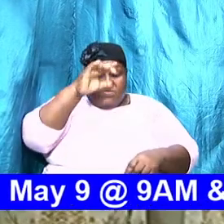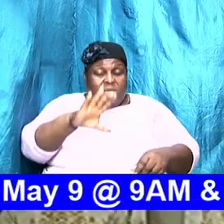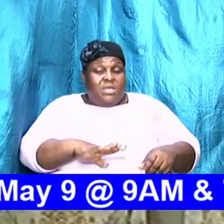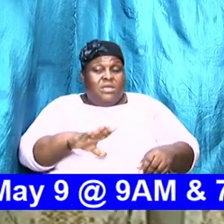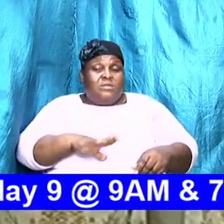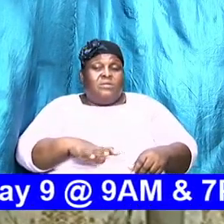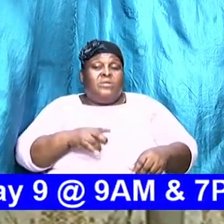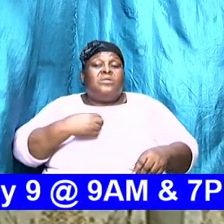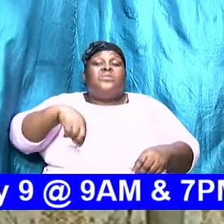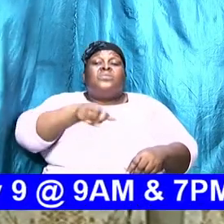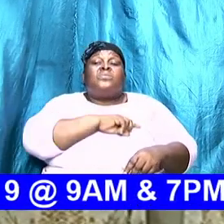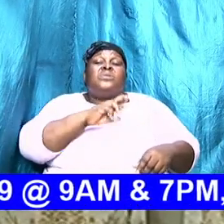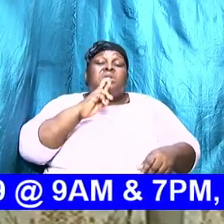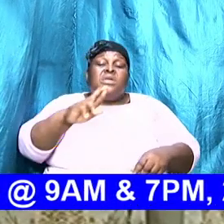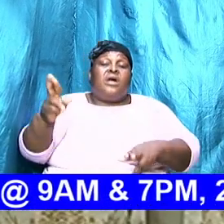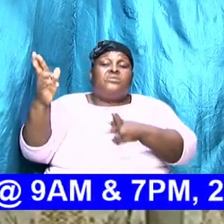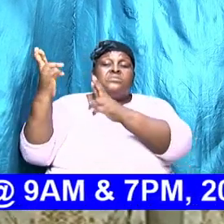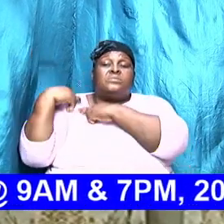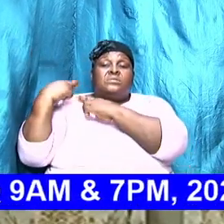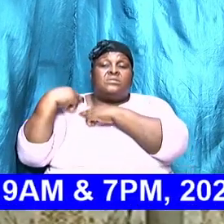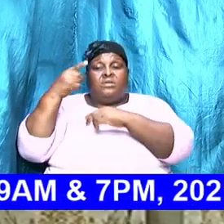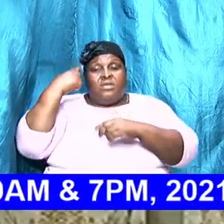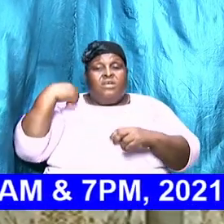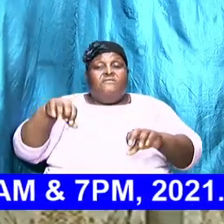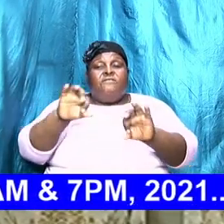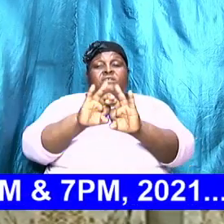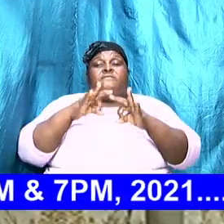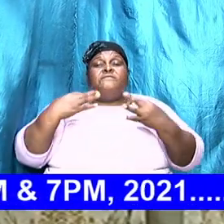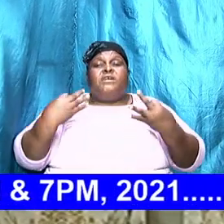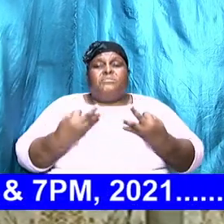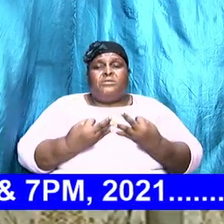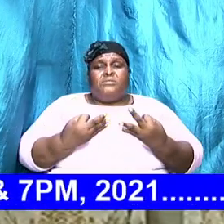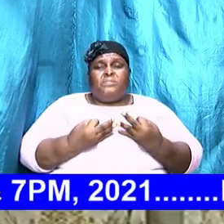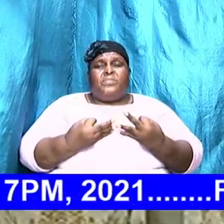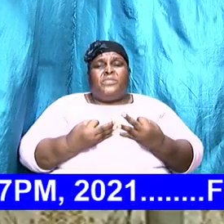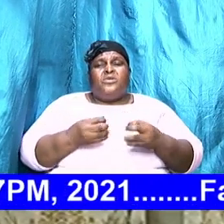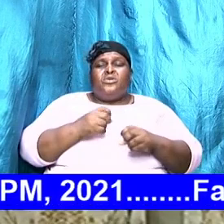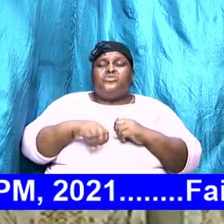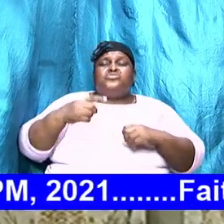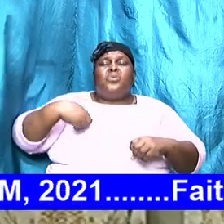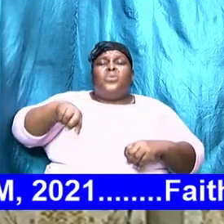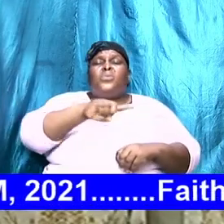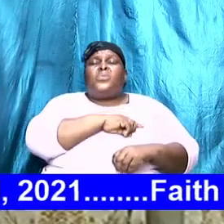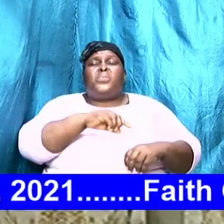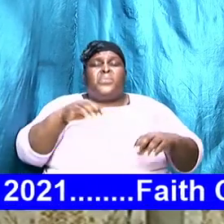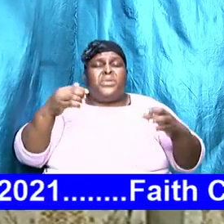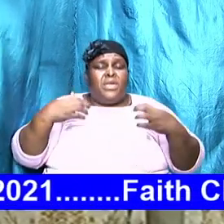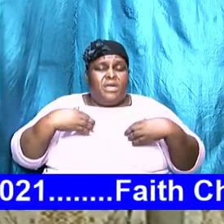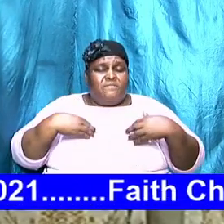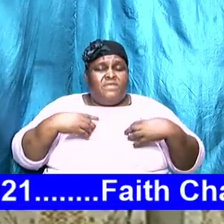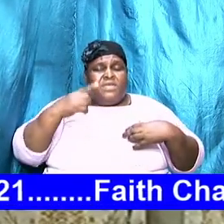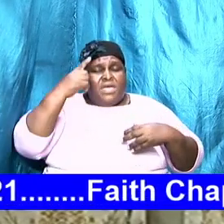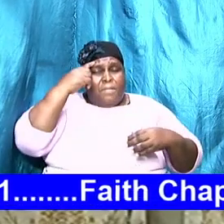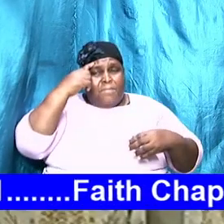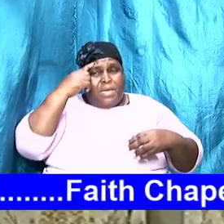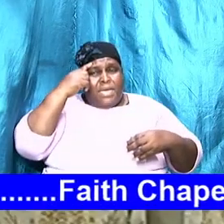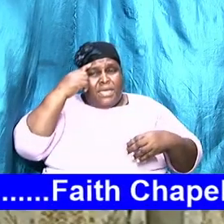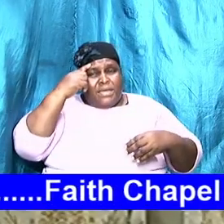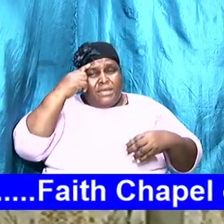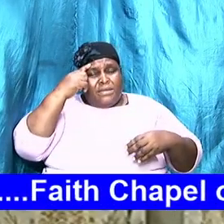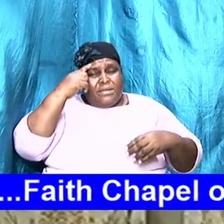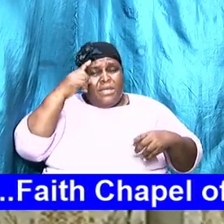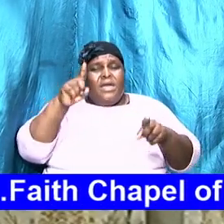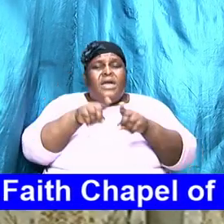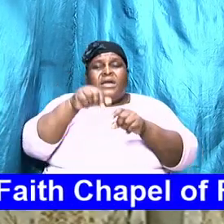responsible for our families we started out with that already so we must have a mindset as men